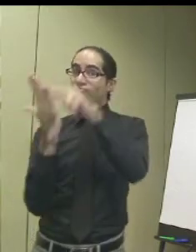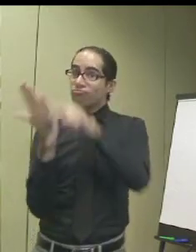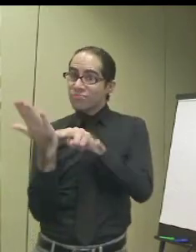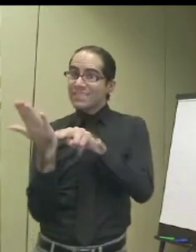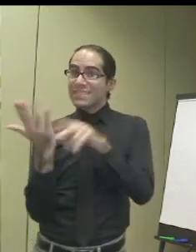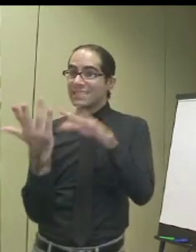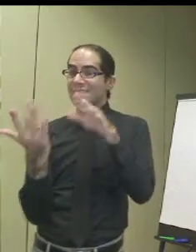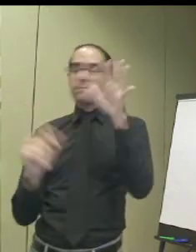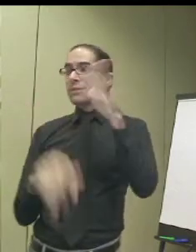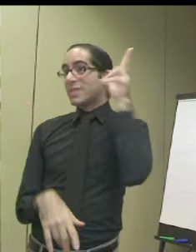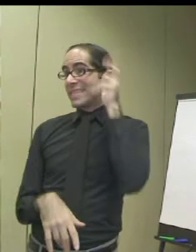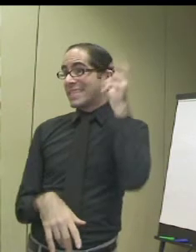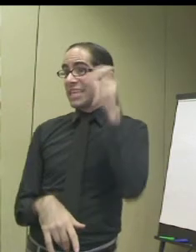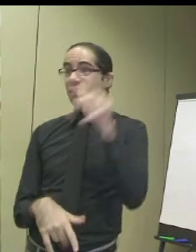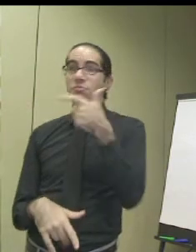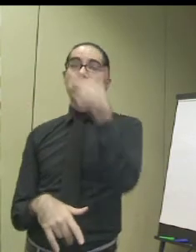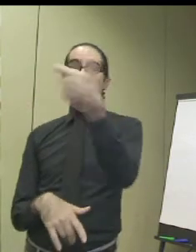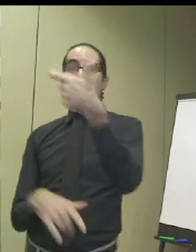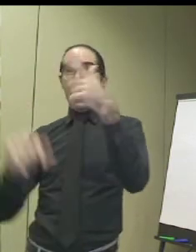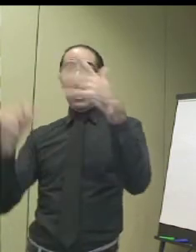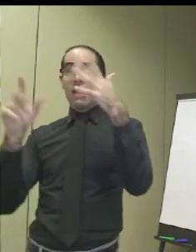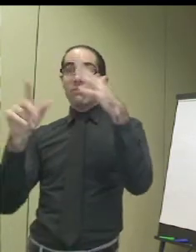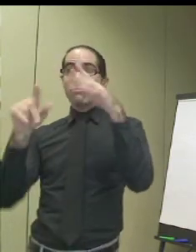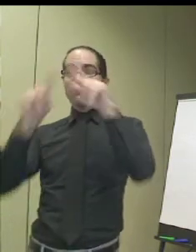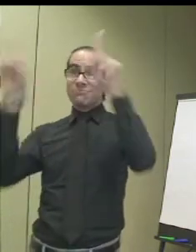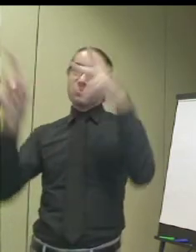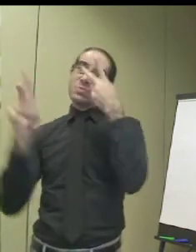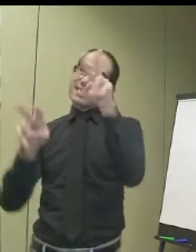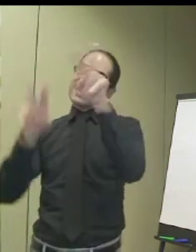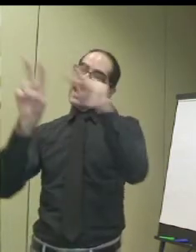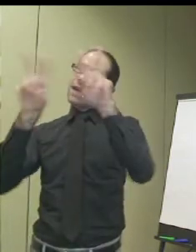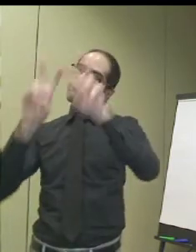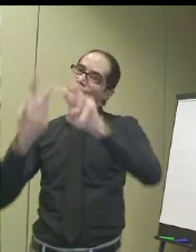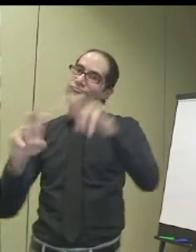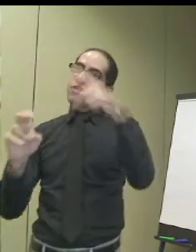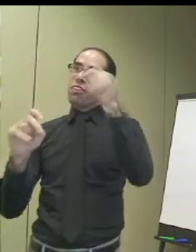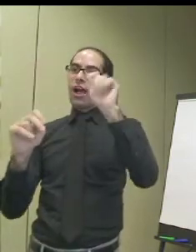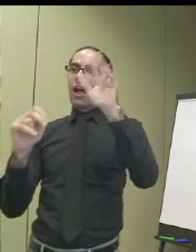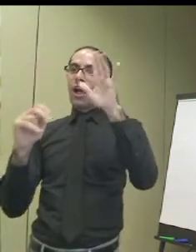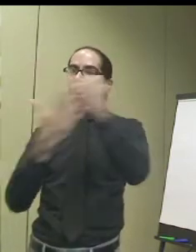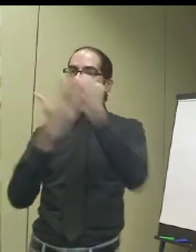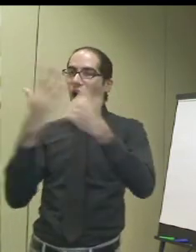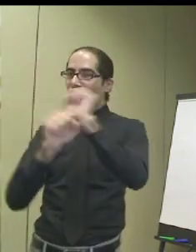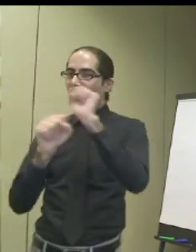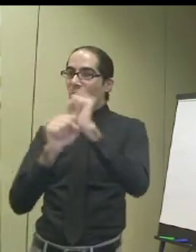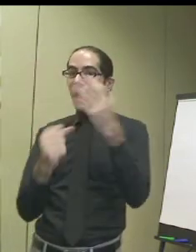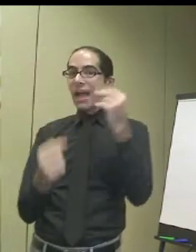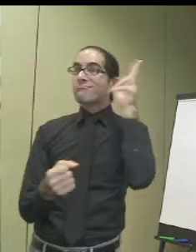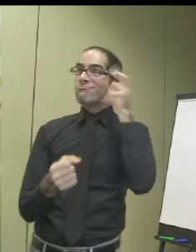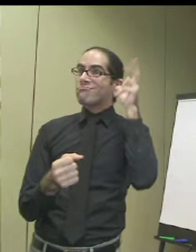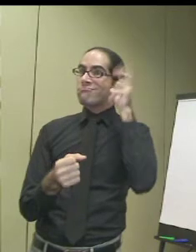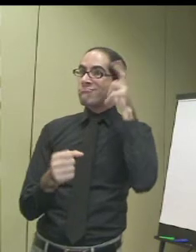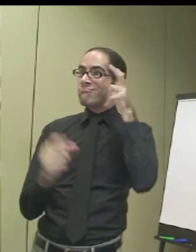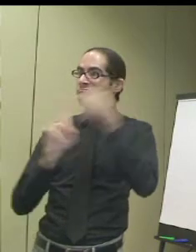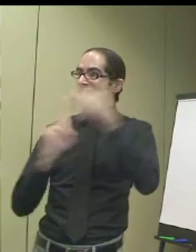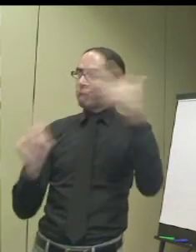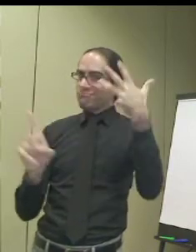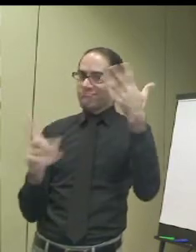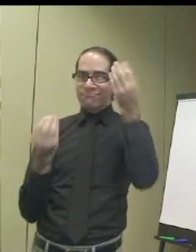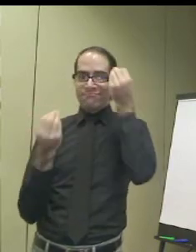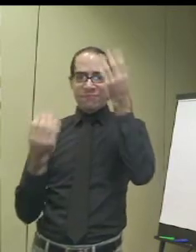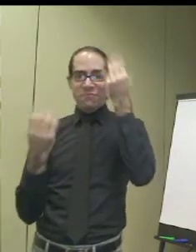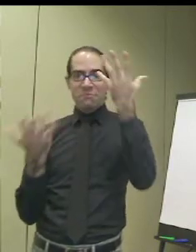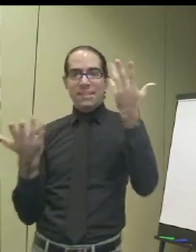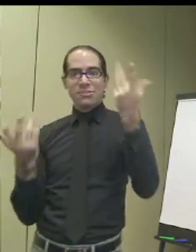So those of you that can hear are able to hear and watch the exhibits and the artwork and